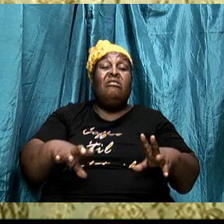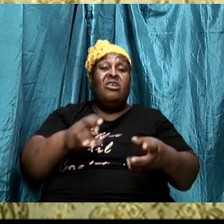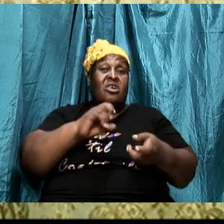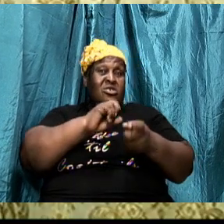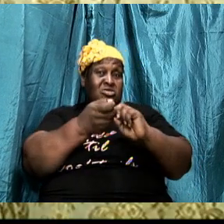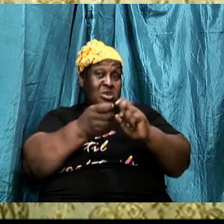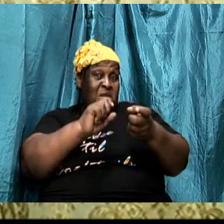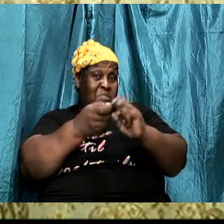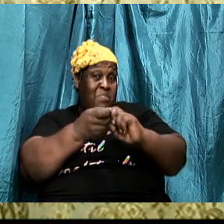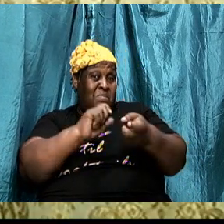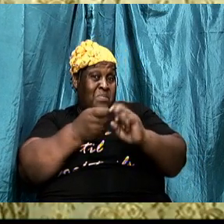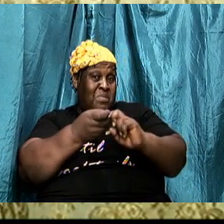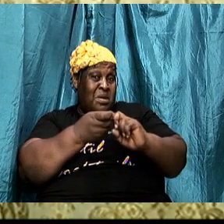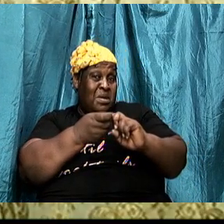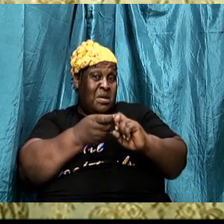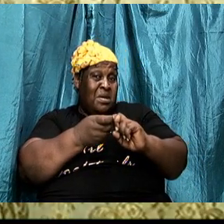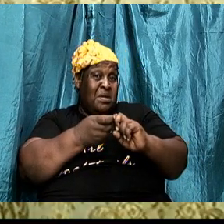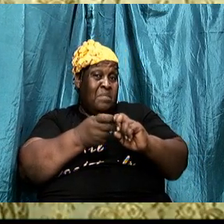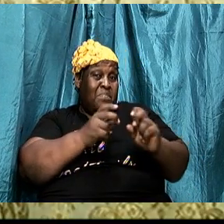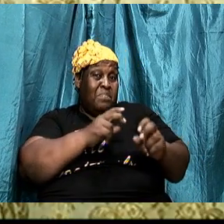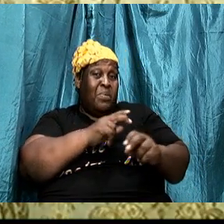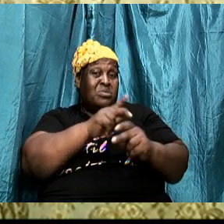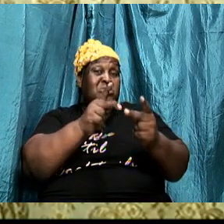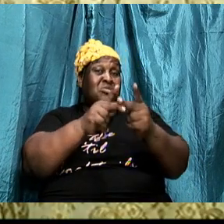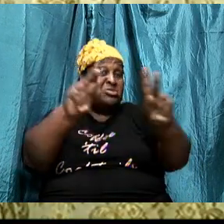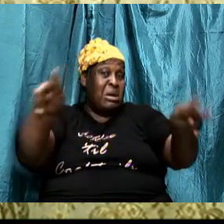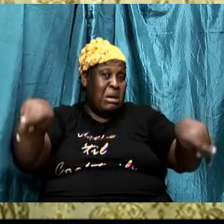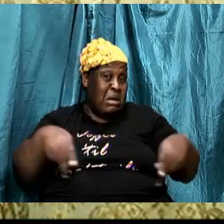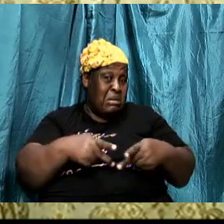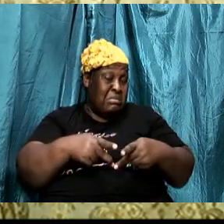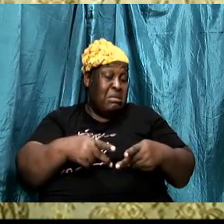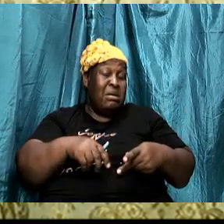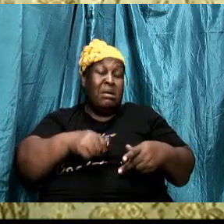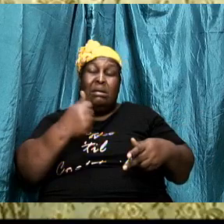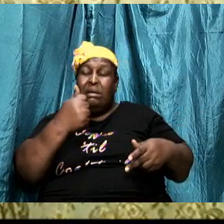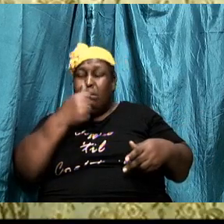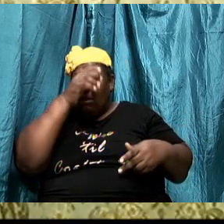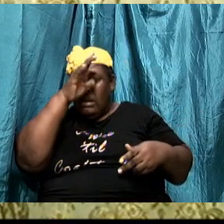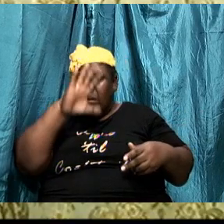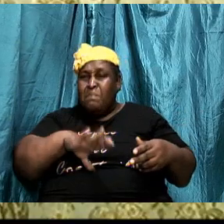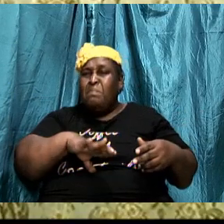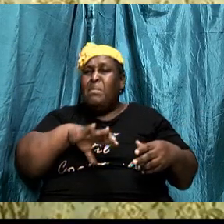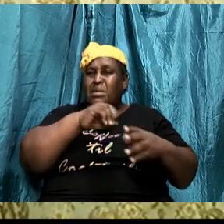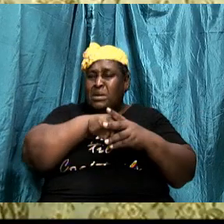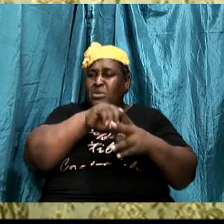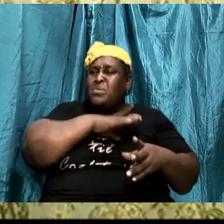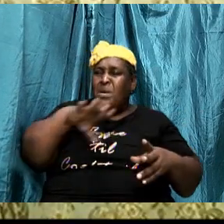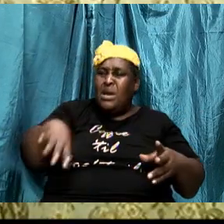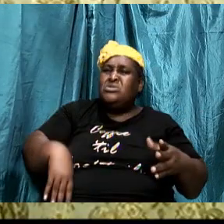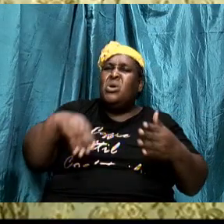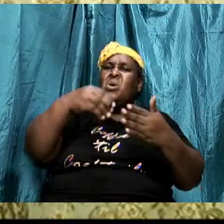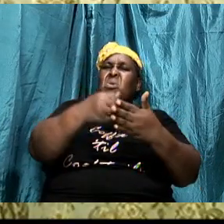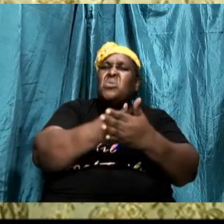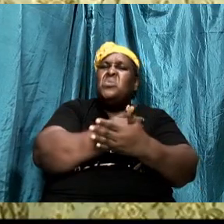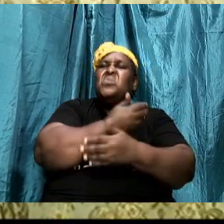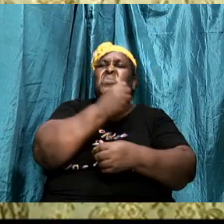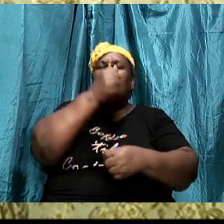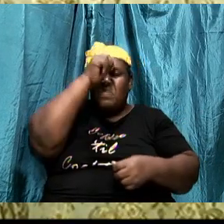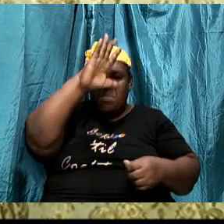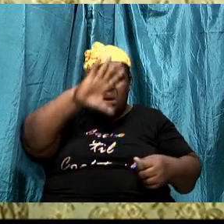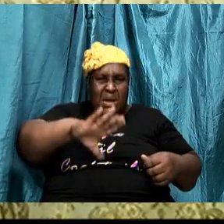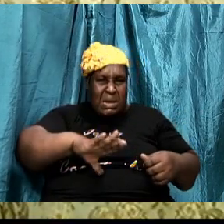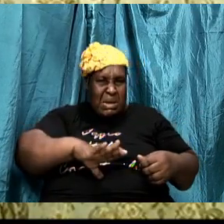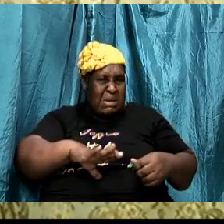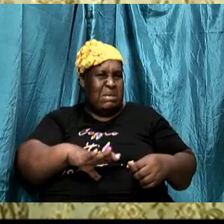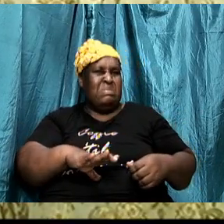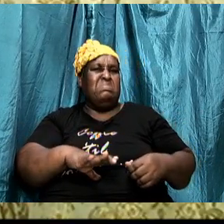reshape it in God the Bible says any man being a new Christ is a new creature we can reshape the way how we